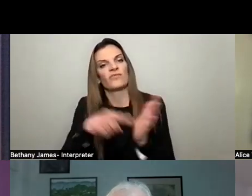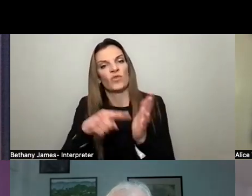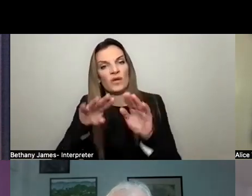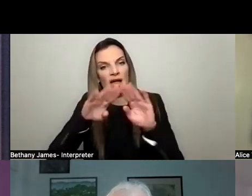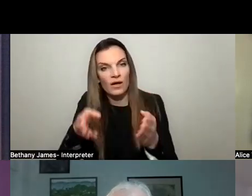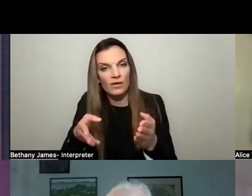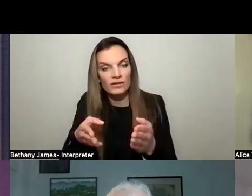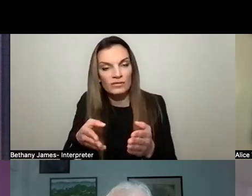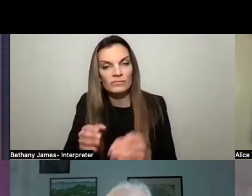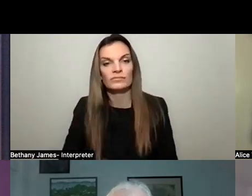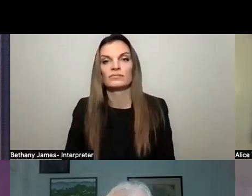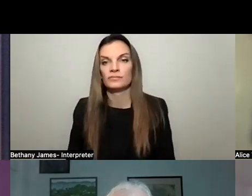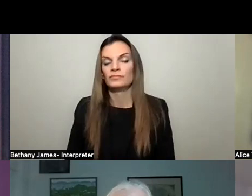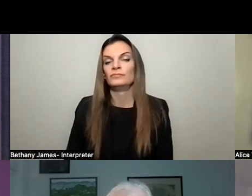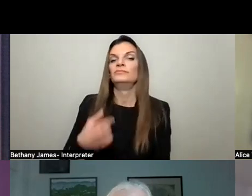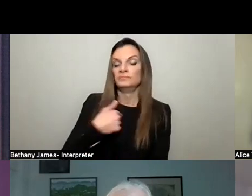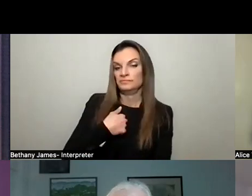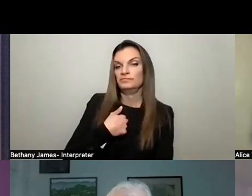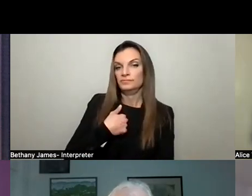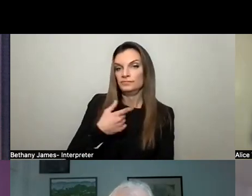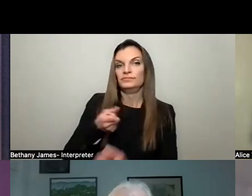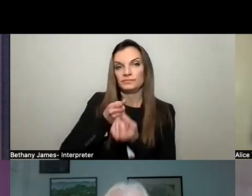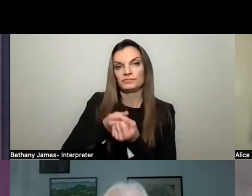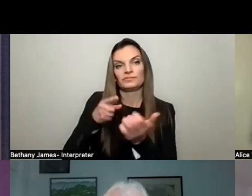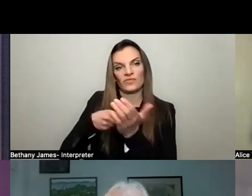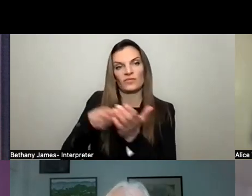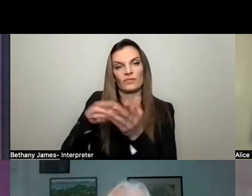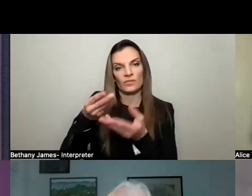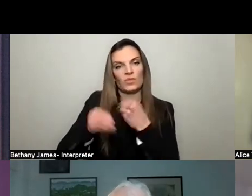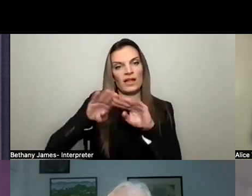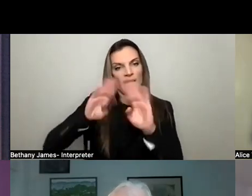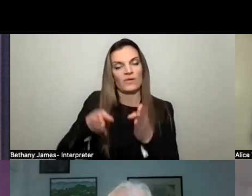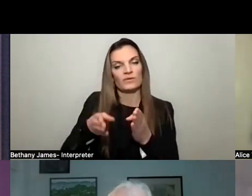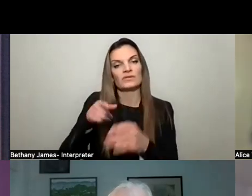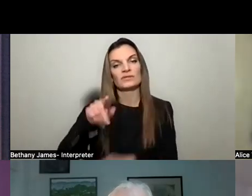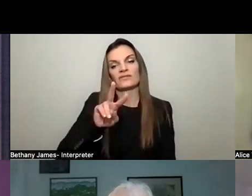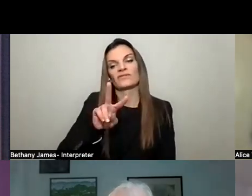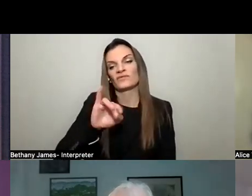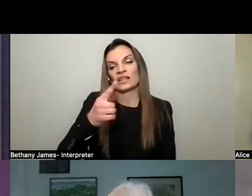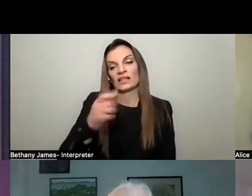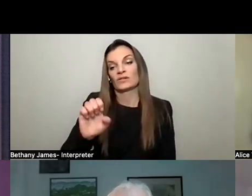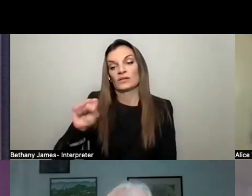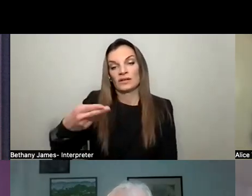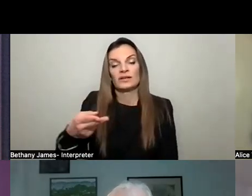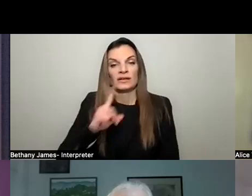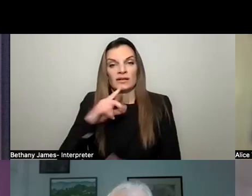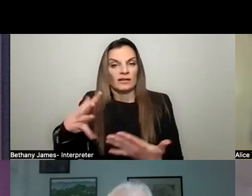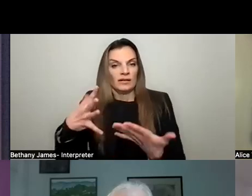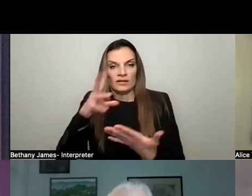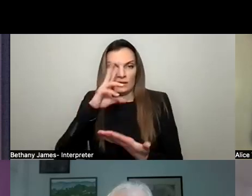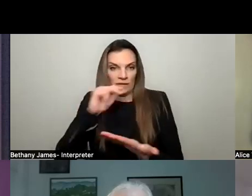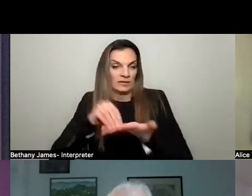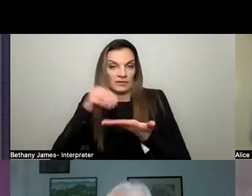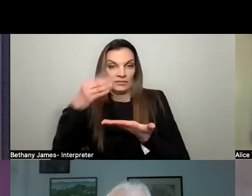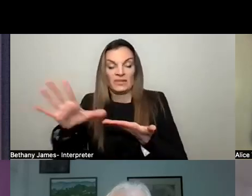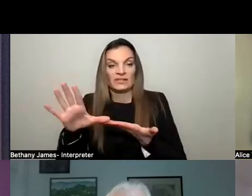village? Affordable housing is wonderful. think it's a big thing we need to account for. This village of Sleepy Hollow is expensive. It's actually one of the most expensive. We